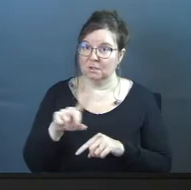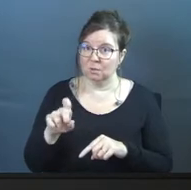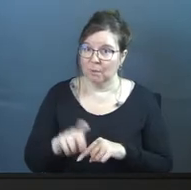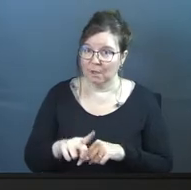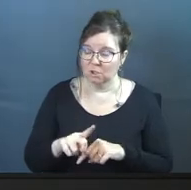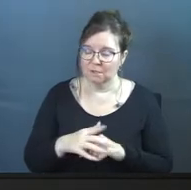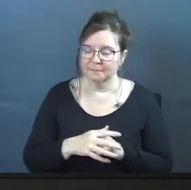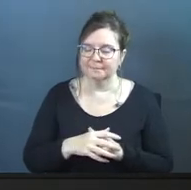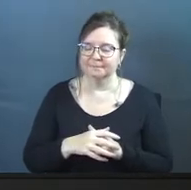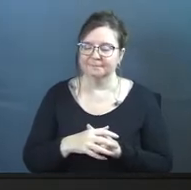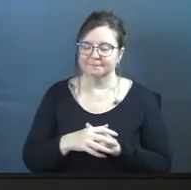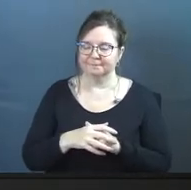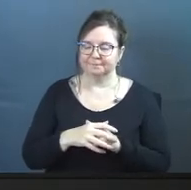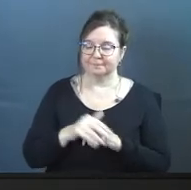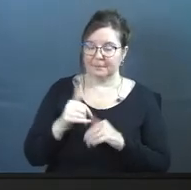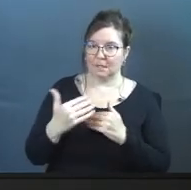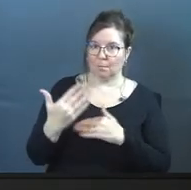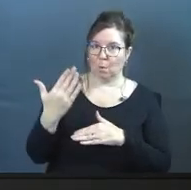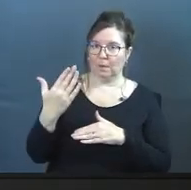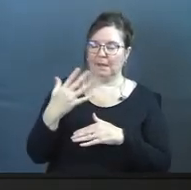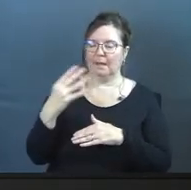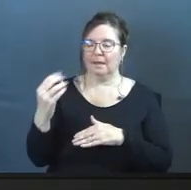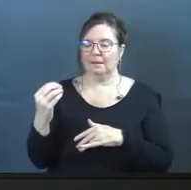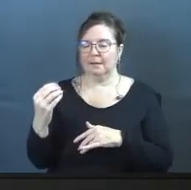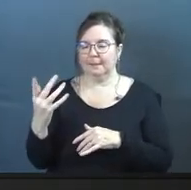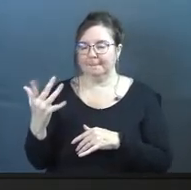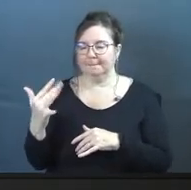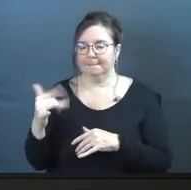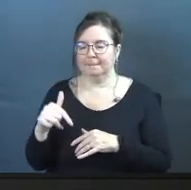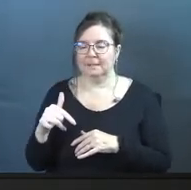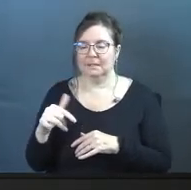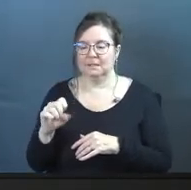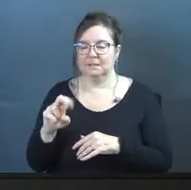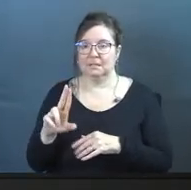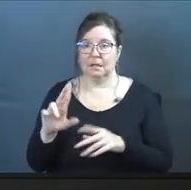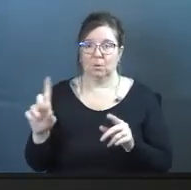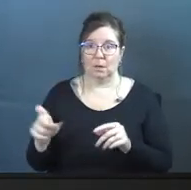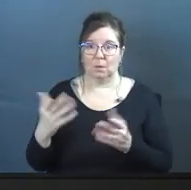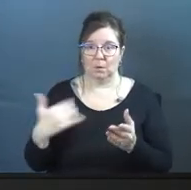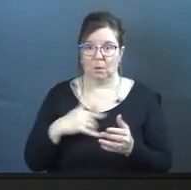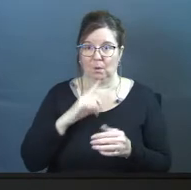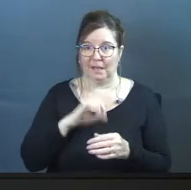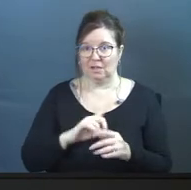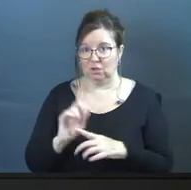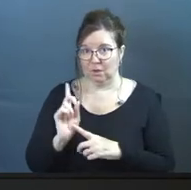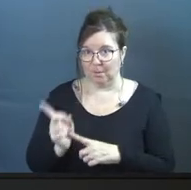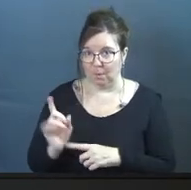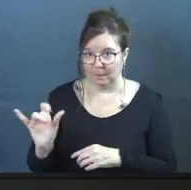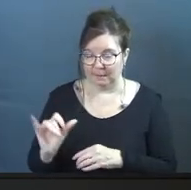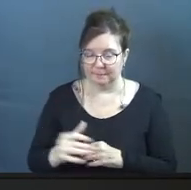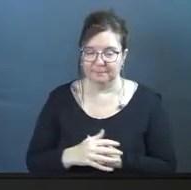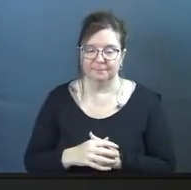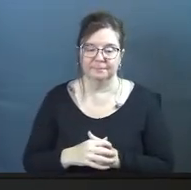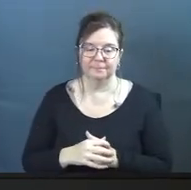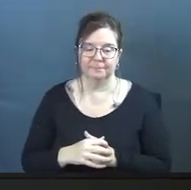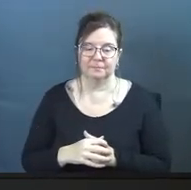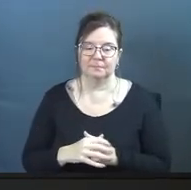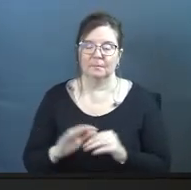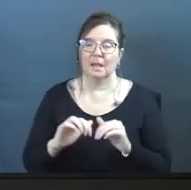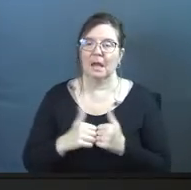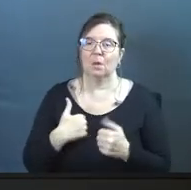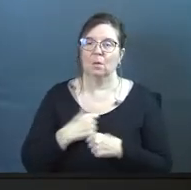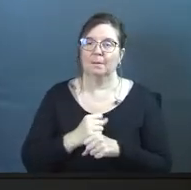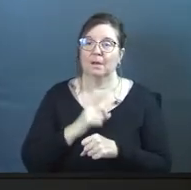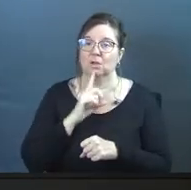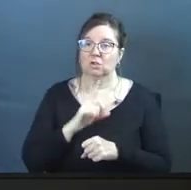question this morning. And this sub question here we'll answer in just a moment, but it's how